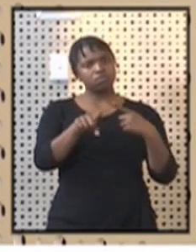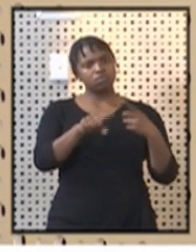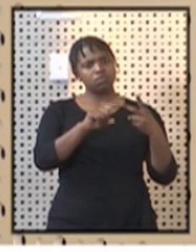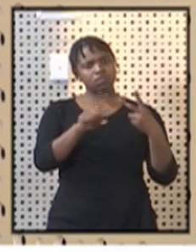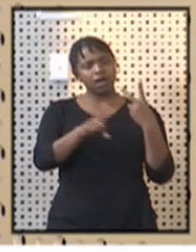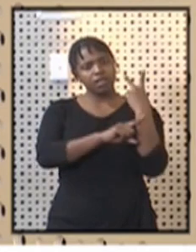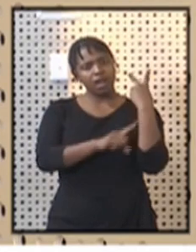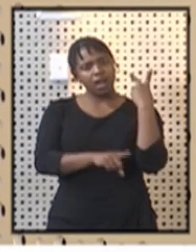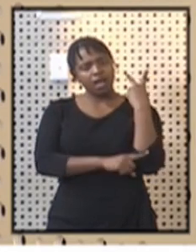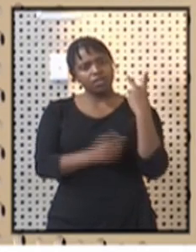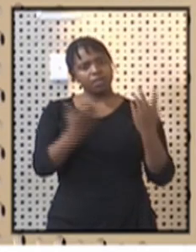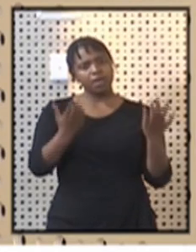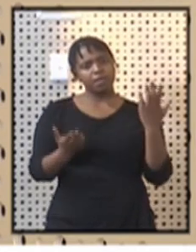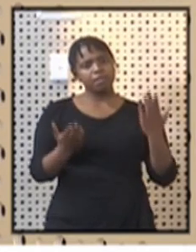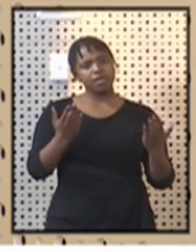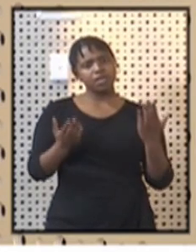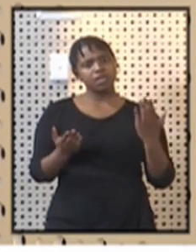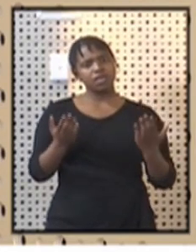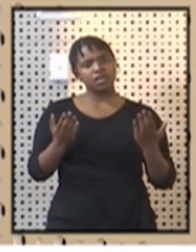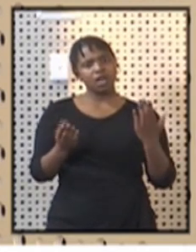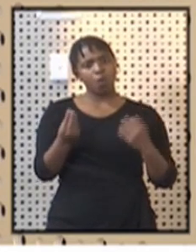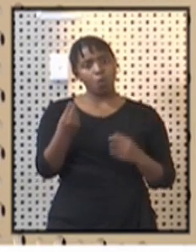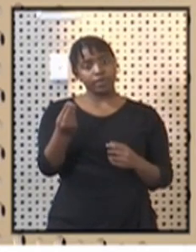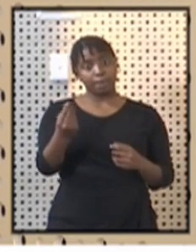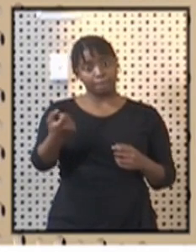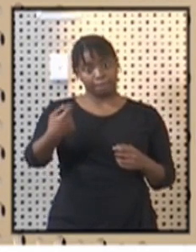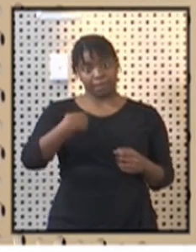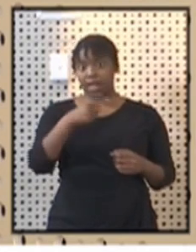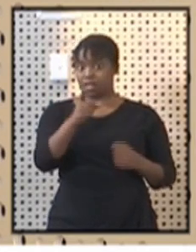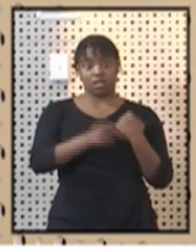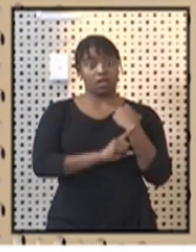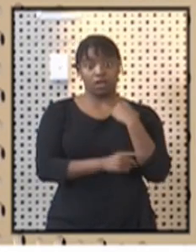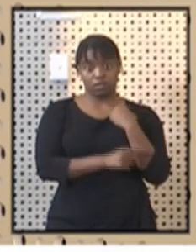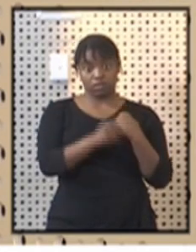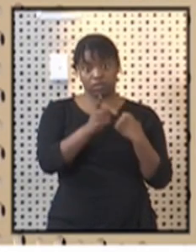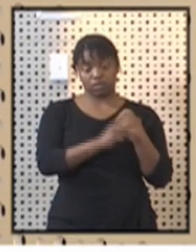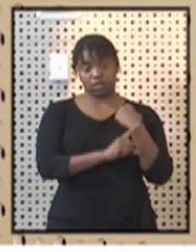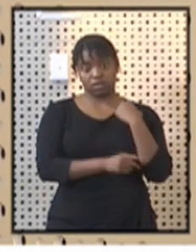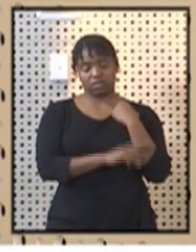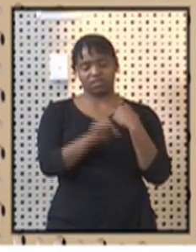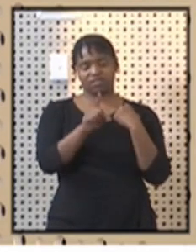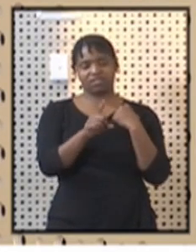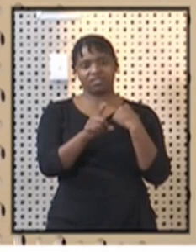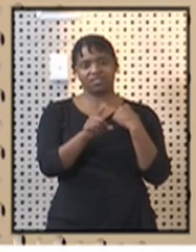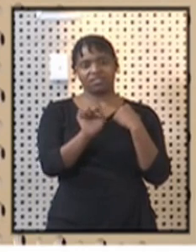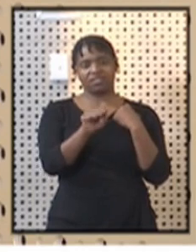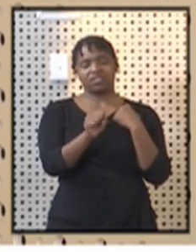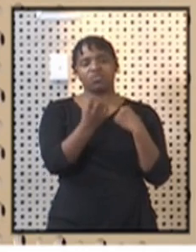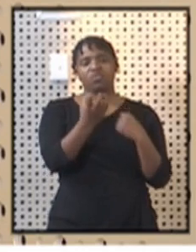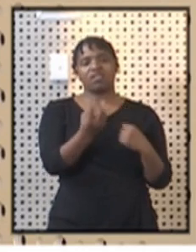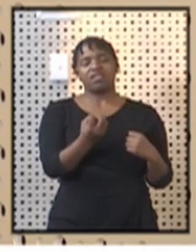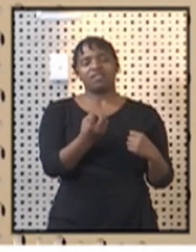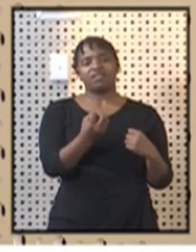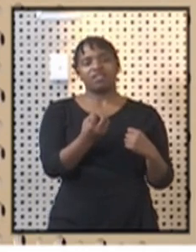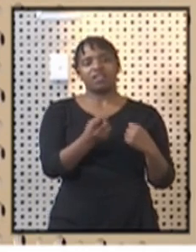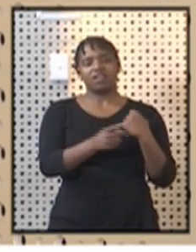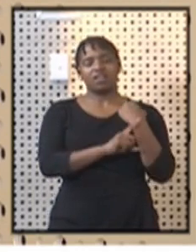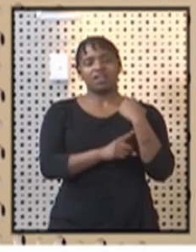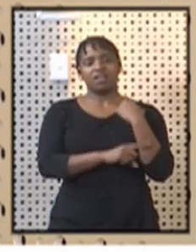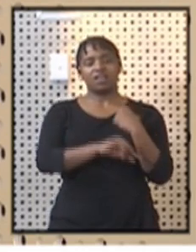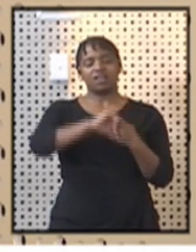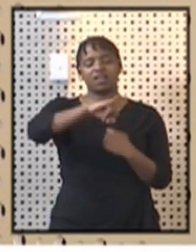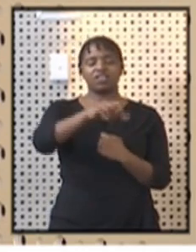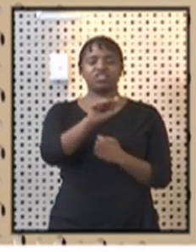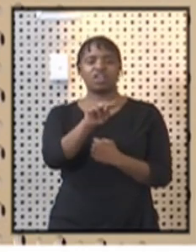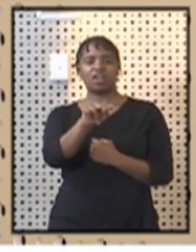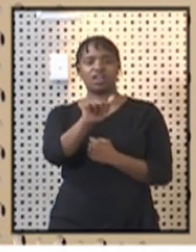the last ones, maybe on WhatsApp? That will be the last ones, TK. Yes, we have from